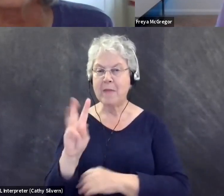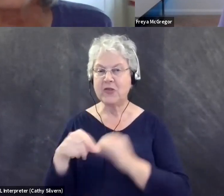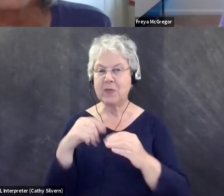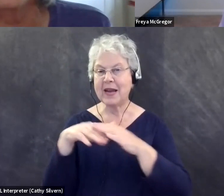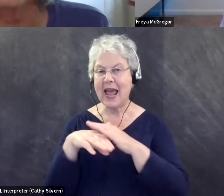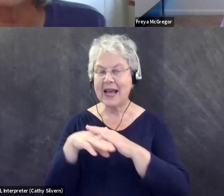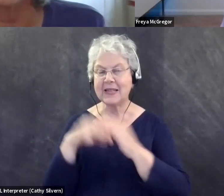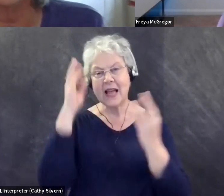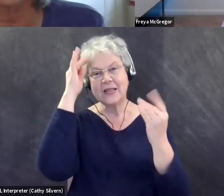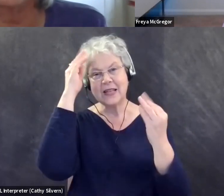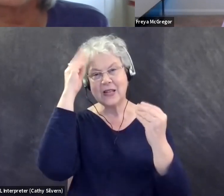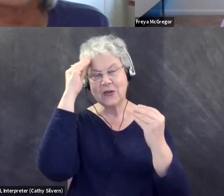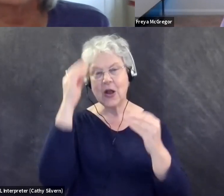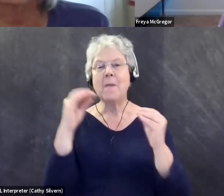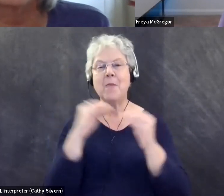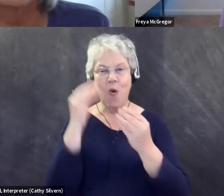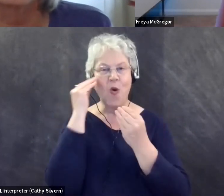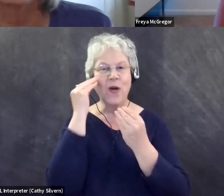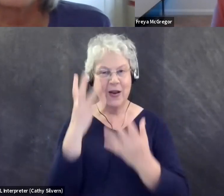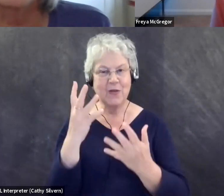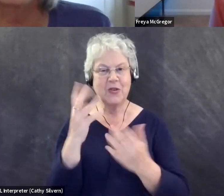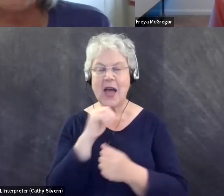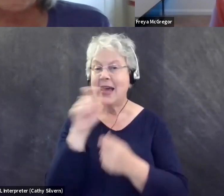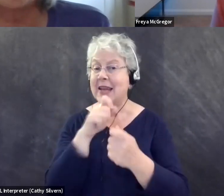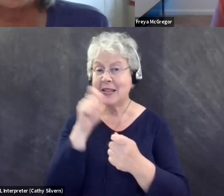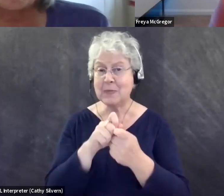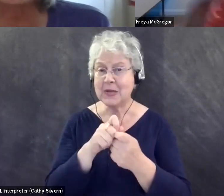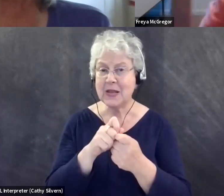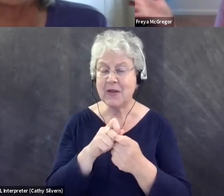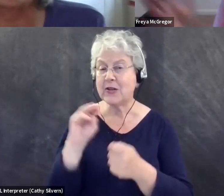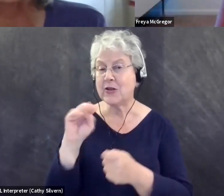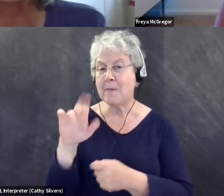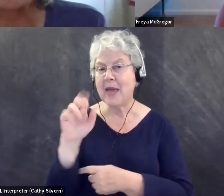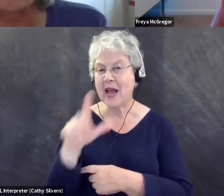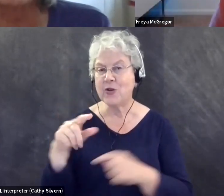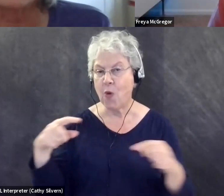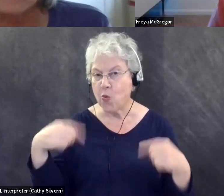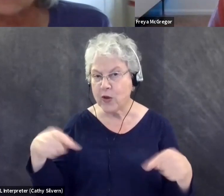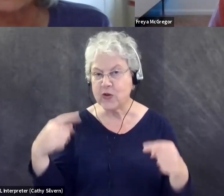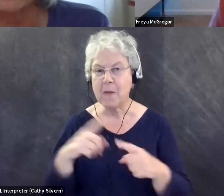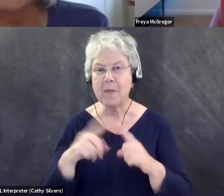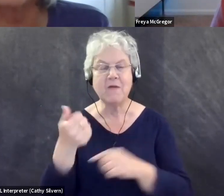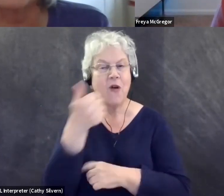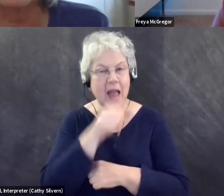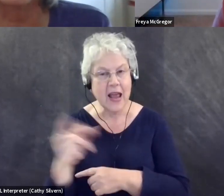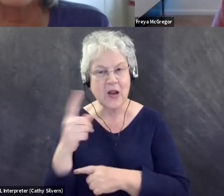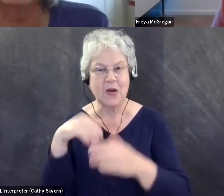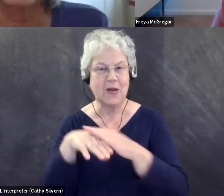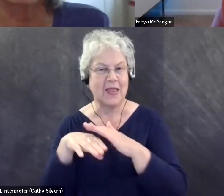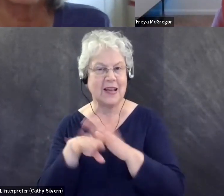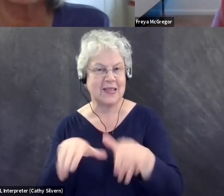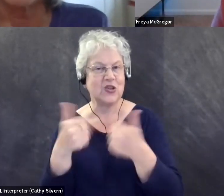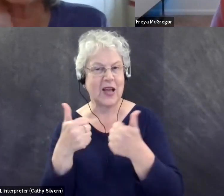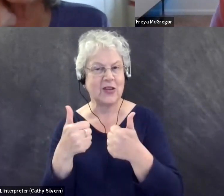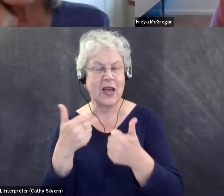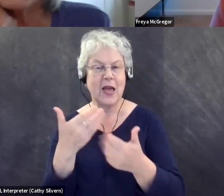considerations and it has a lot more information. It's not specific to manual wheelchair users. It's for anyone with an access challenge and the sorts of things that, um,